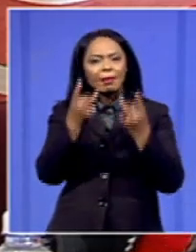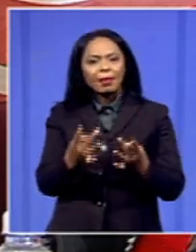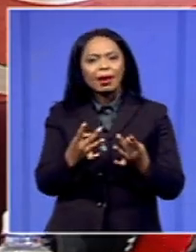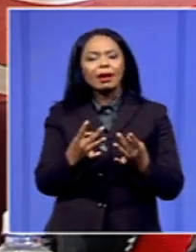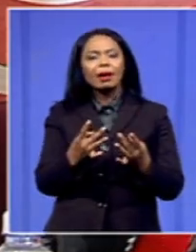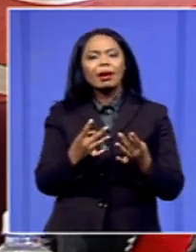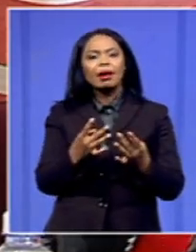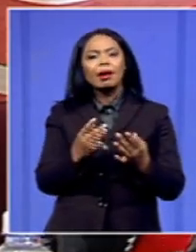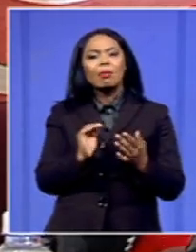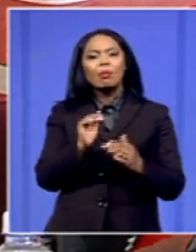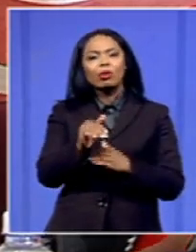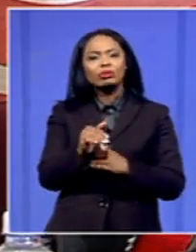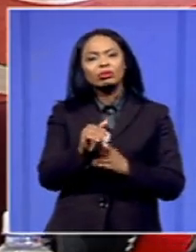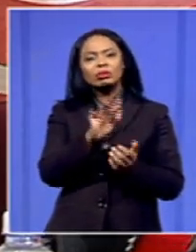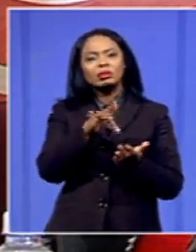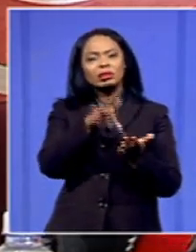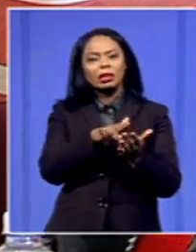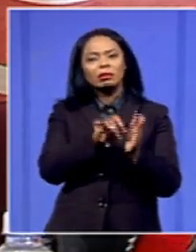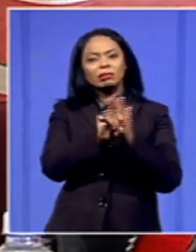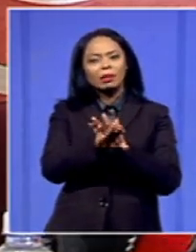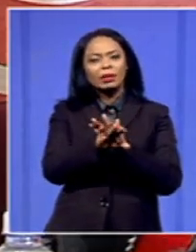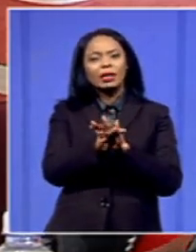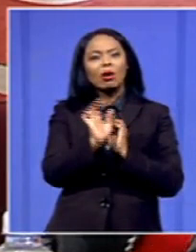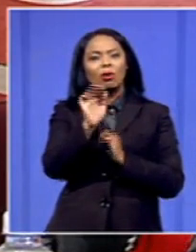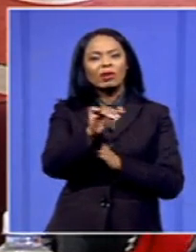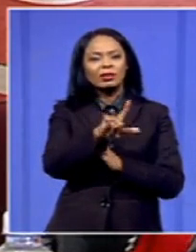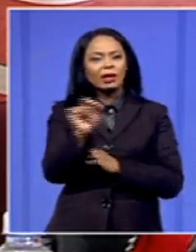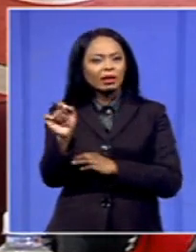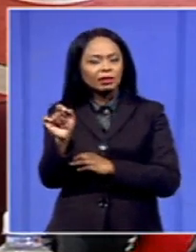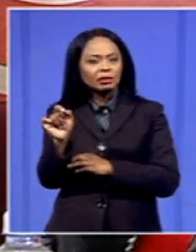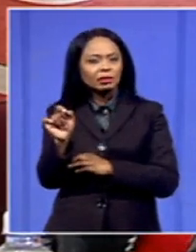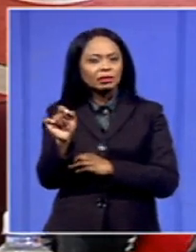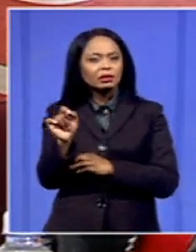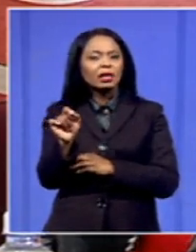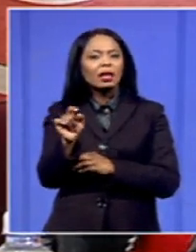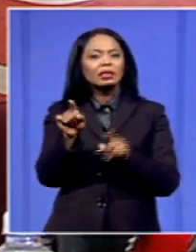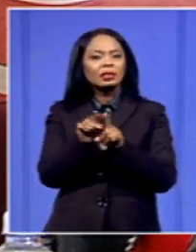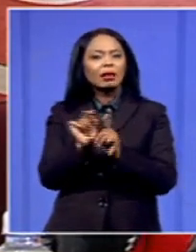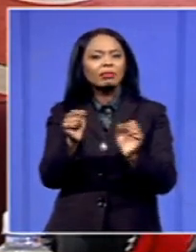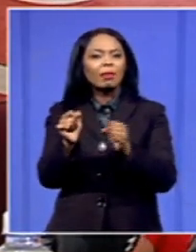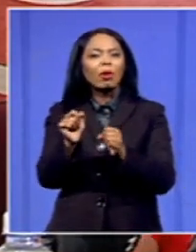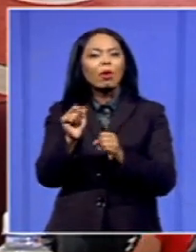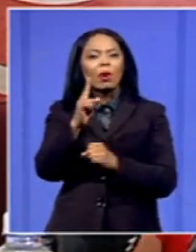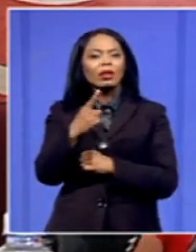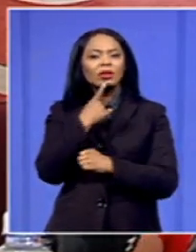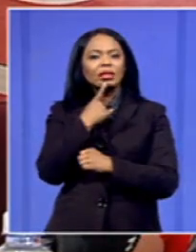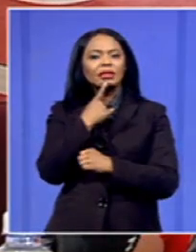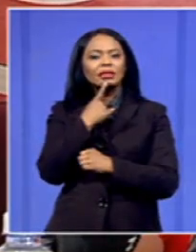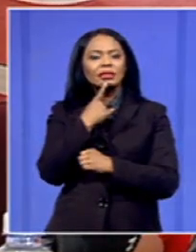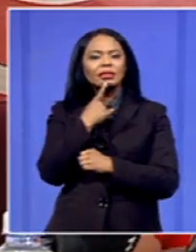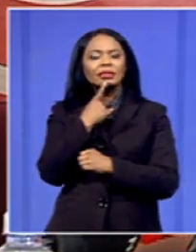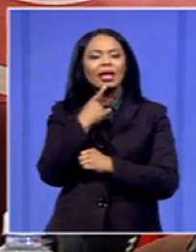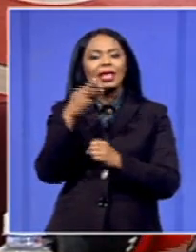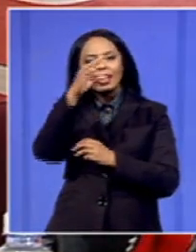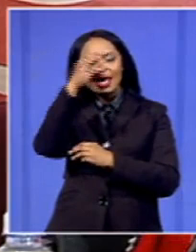over 700, including the current community service nurses. We're looking at more than 1,000 nurses that had been affected by this